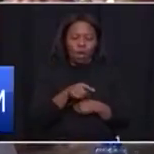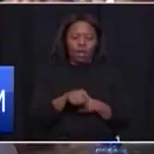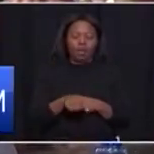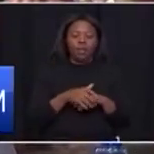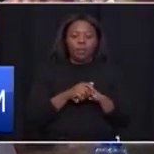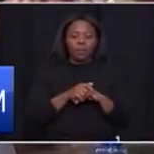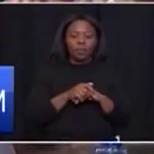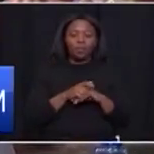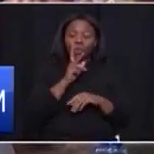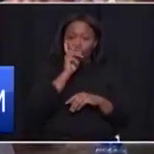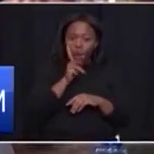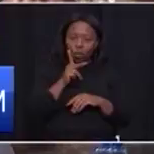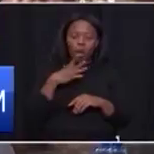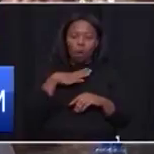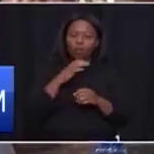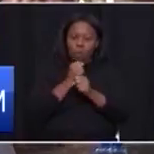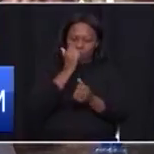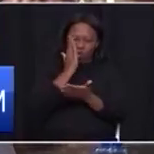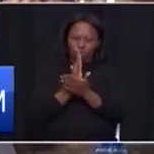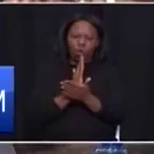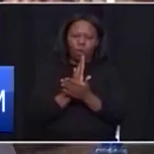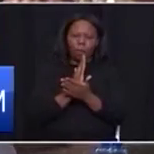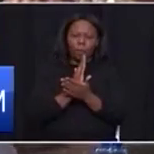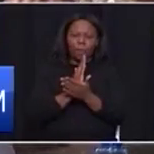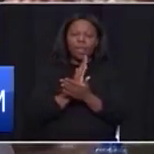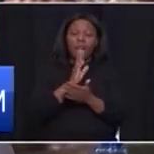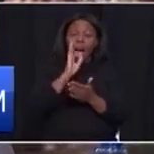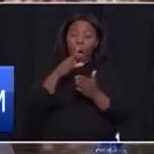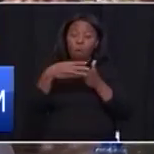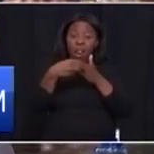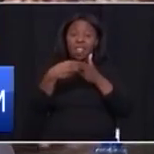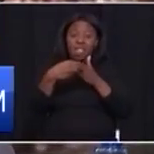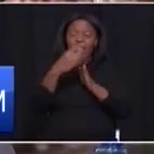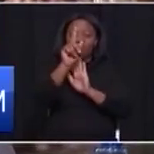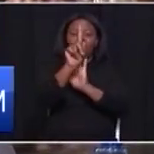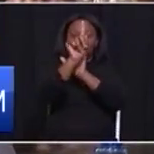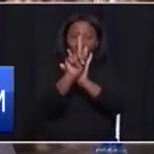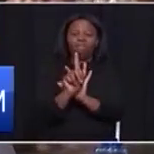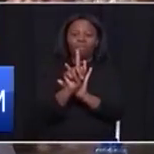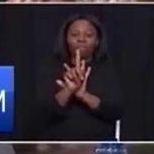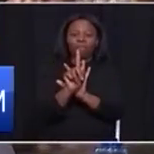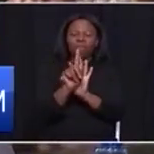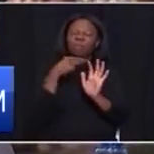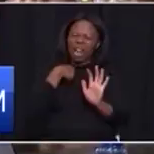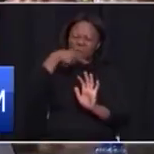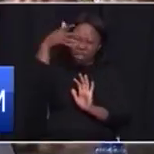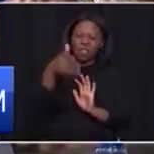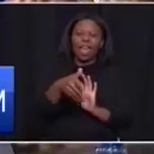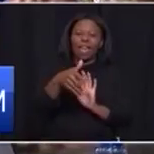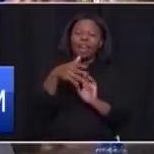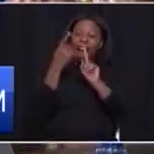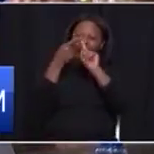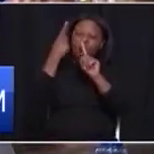And I want to assure you that I'm going to lead from the front. I will be there. I will be counted.